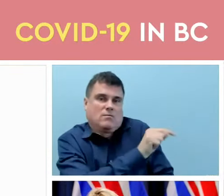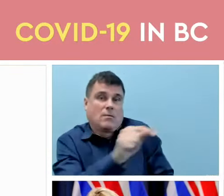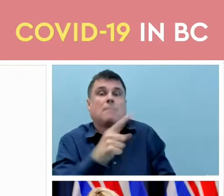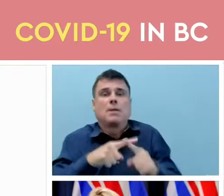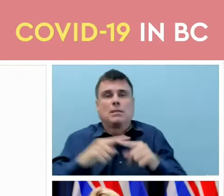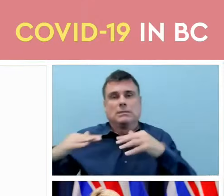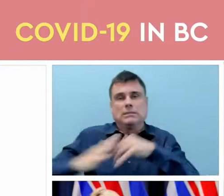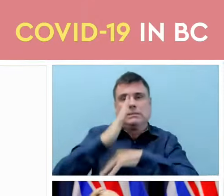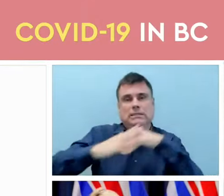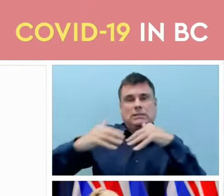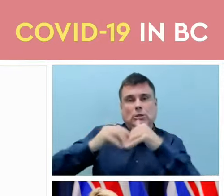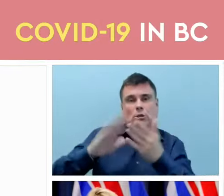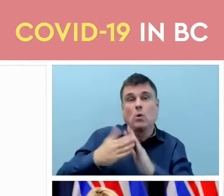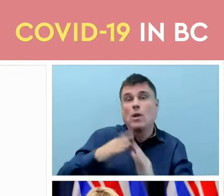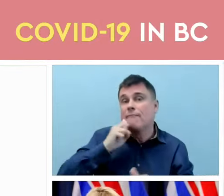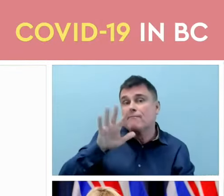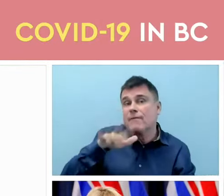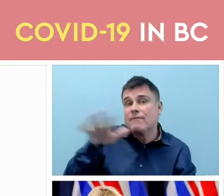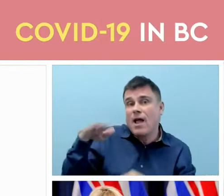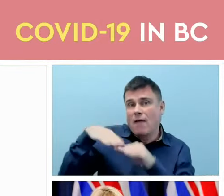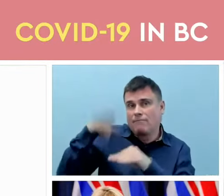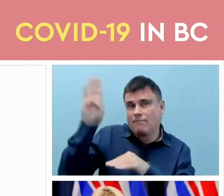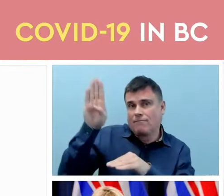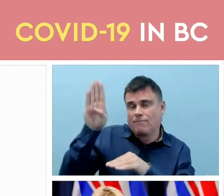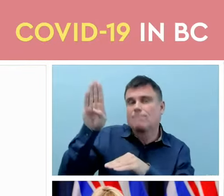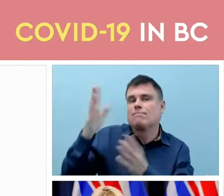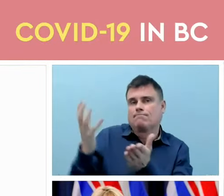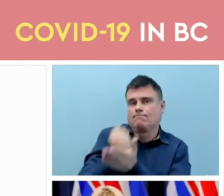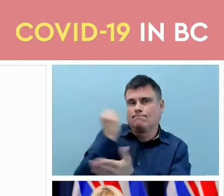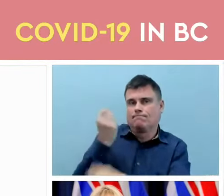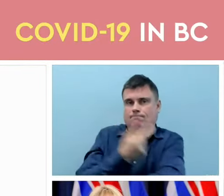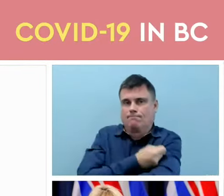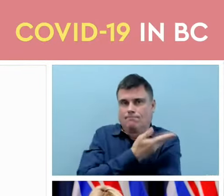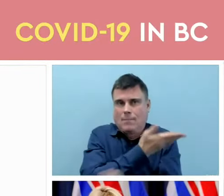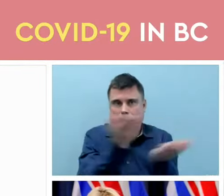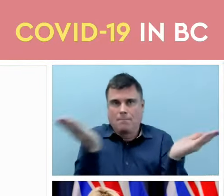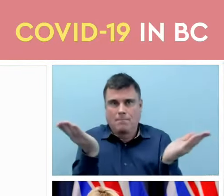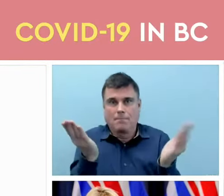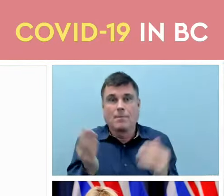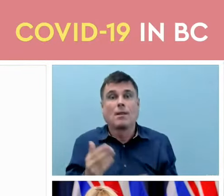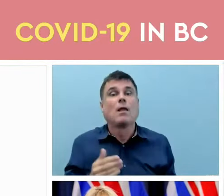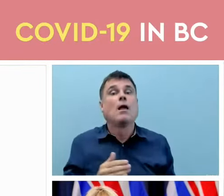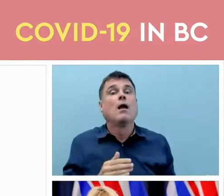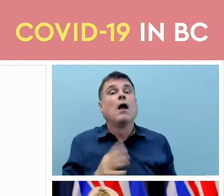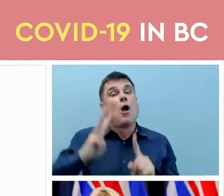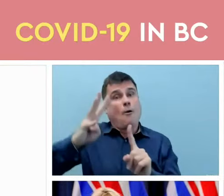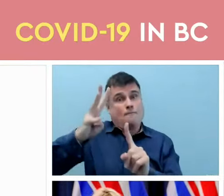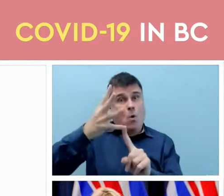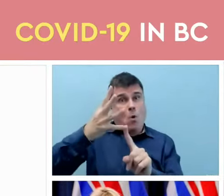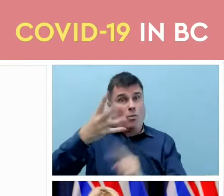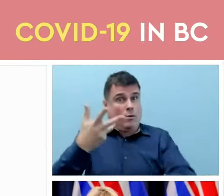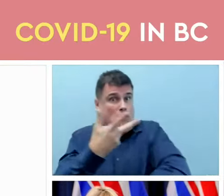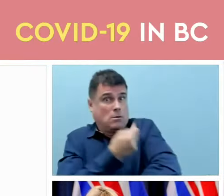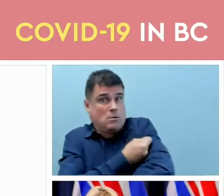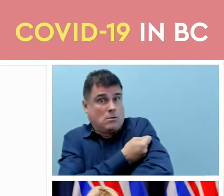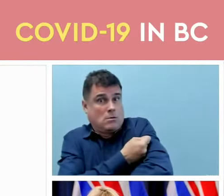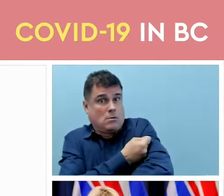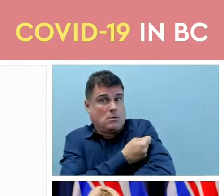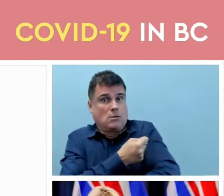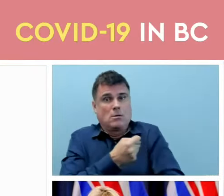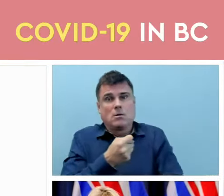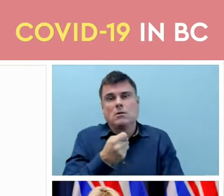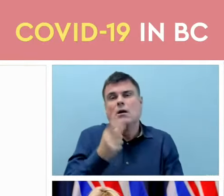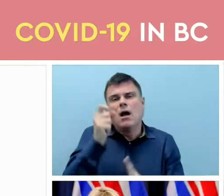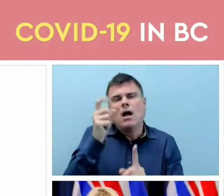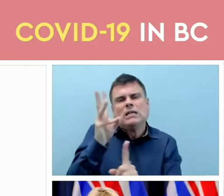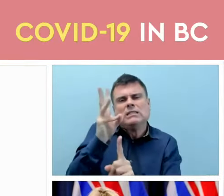55 and older. And the fourth dose will be at a boat for six months from your first booster dose or